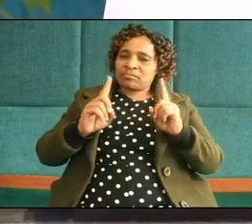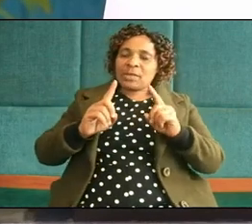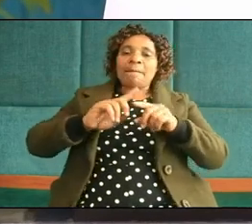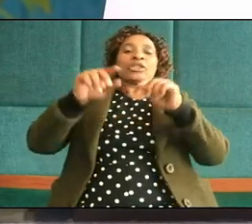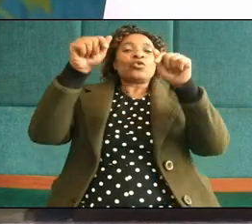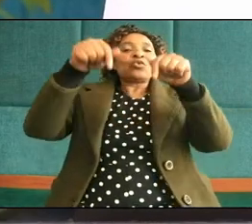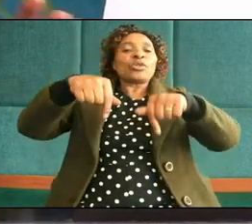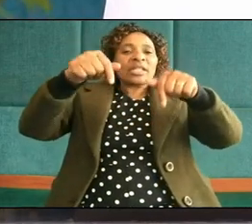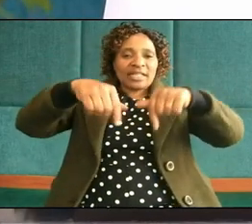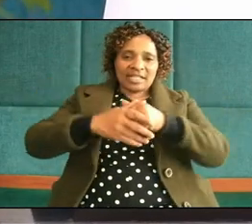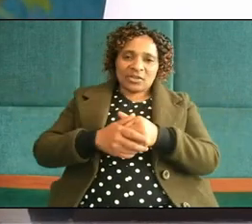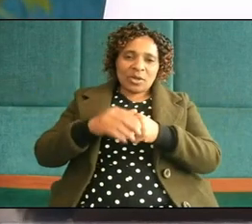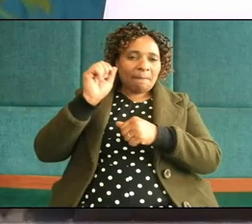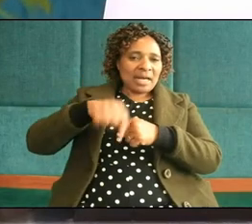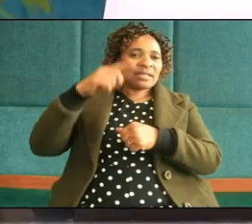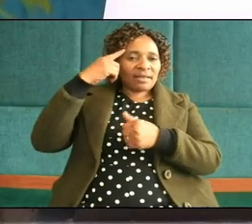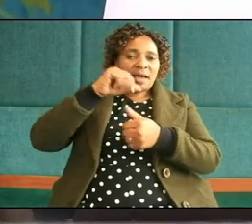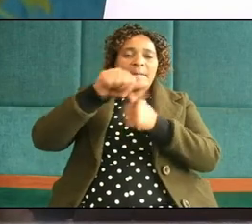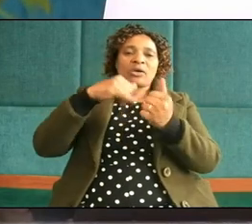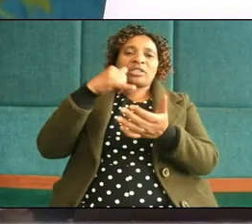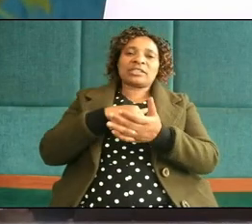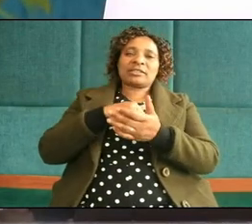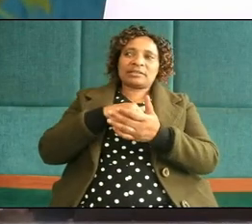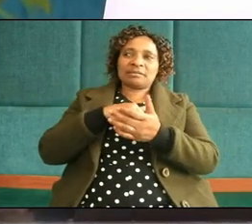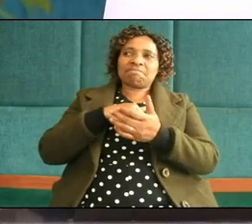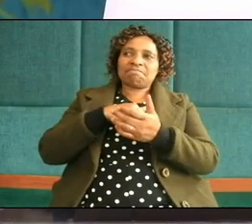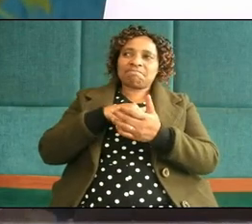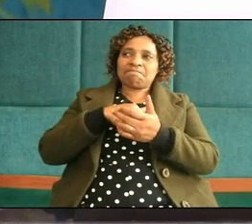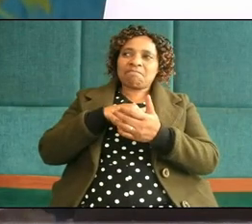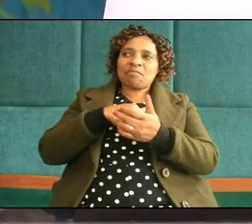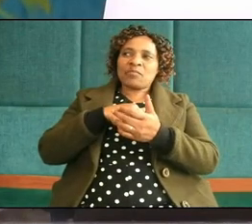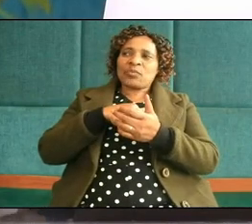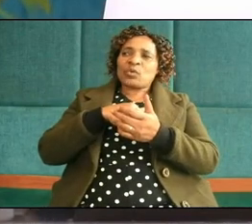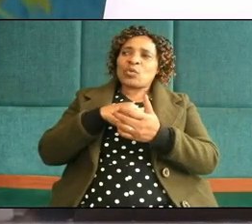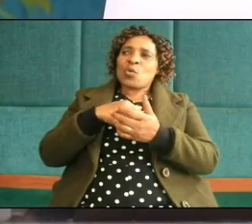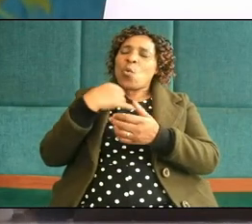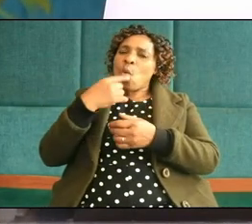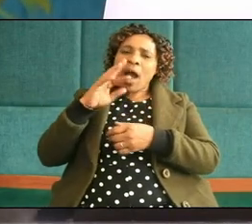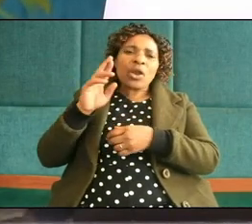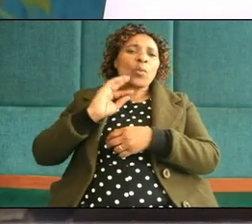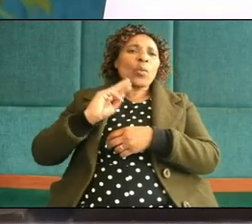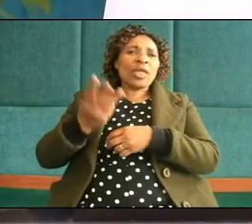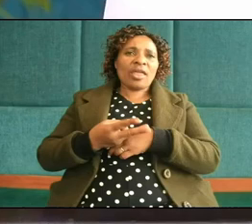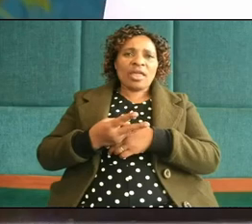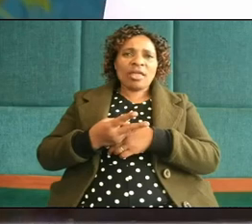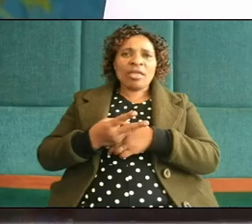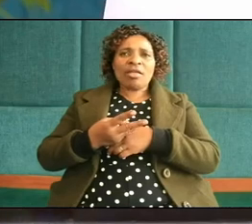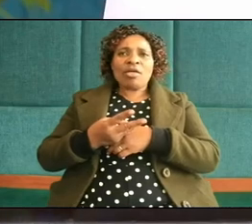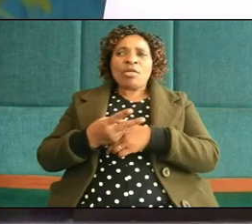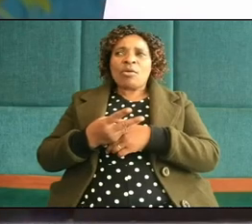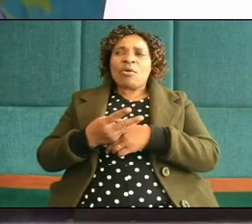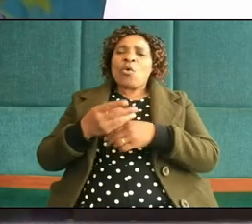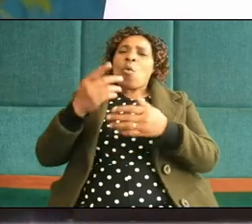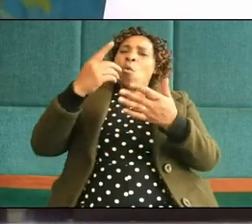discover it I did some research who are wolves what kind of